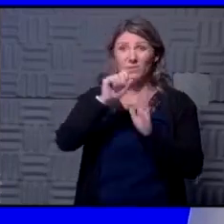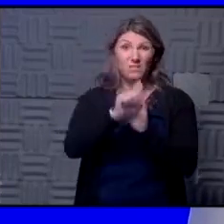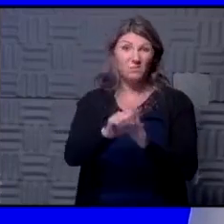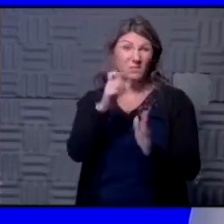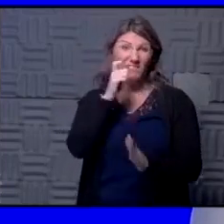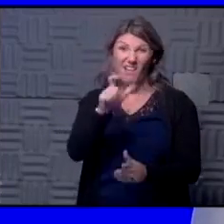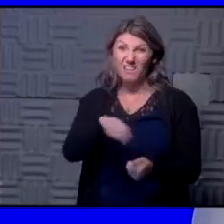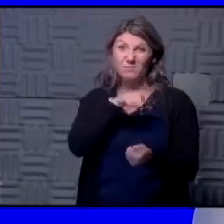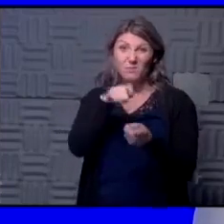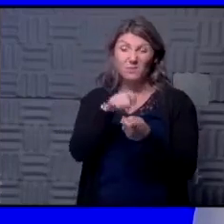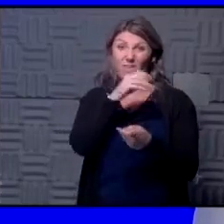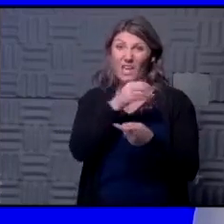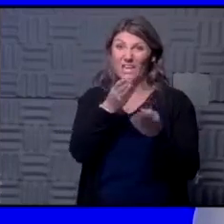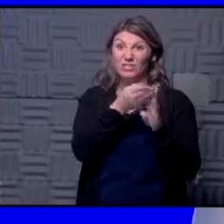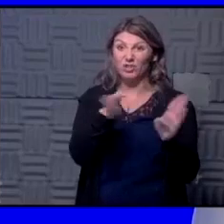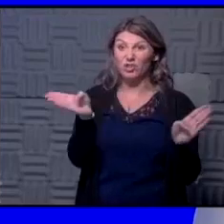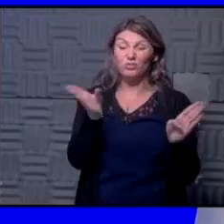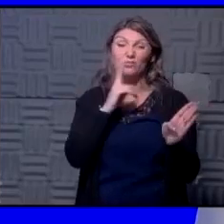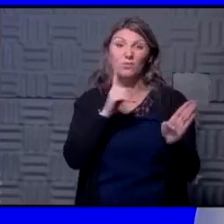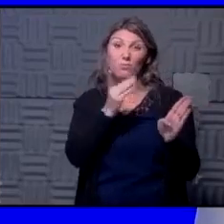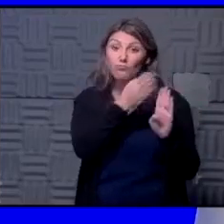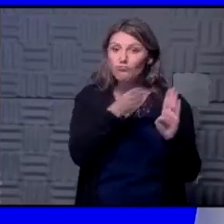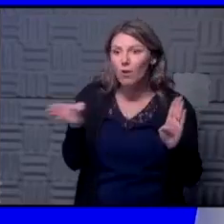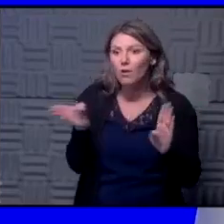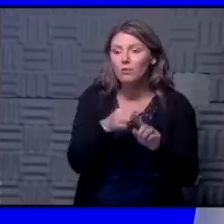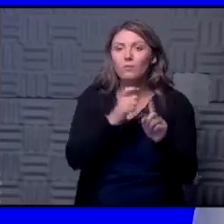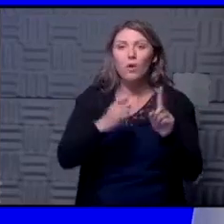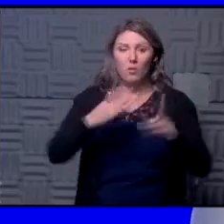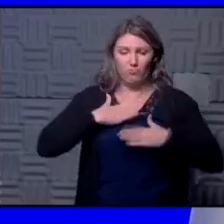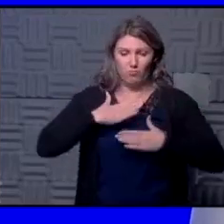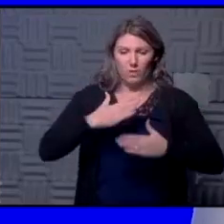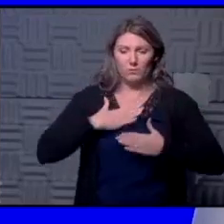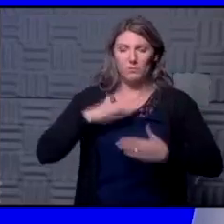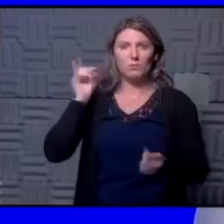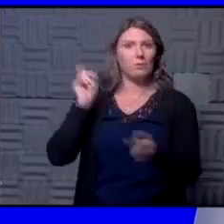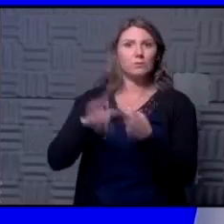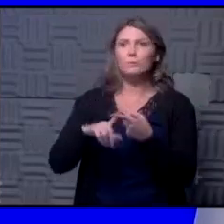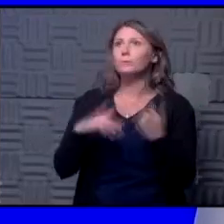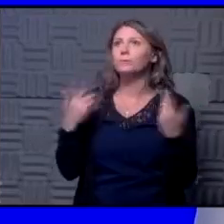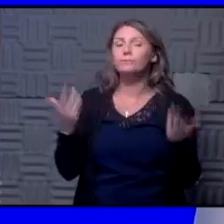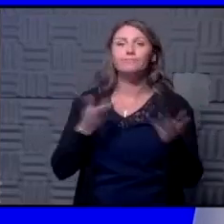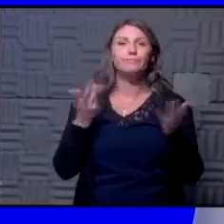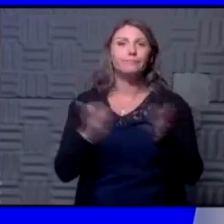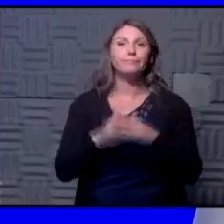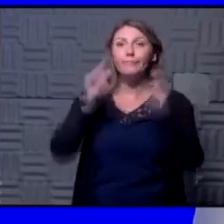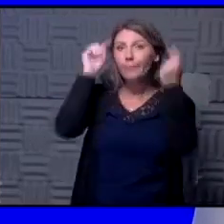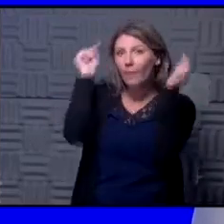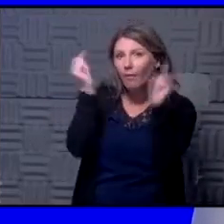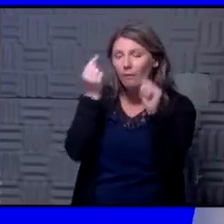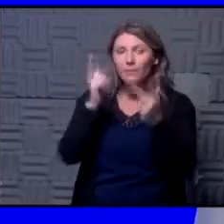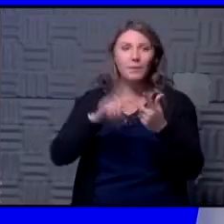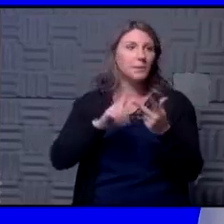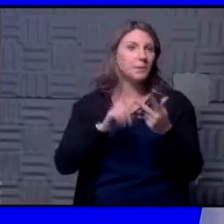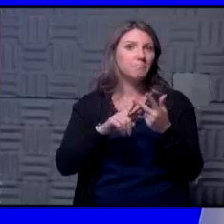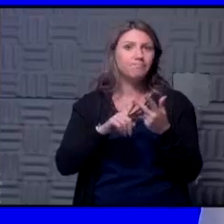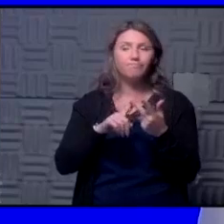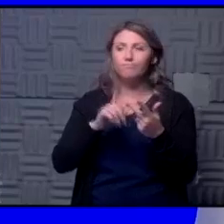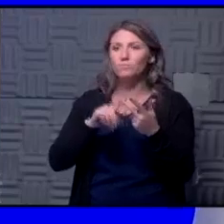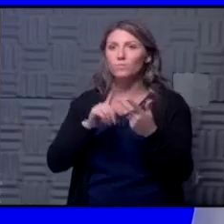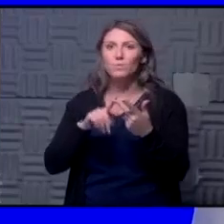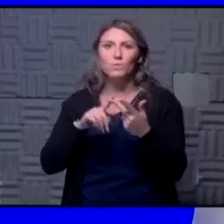in our general and can range from the respiratory symptoms to uh you know headache to